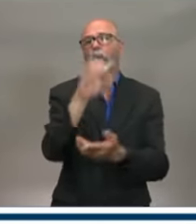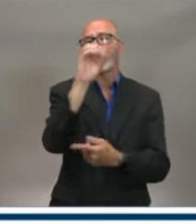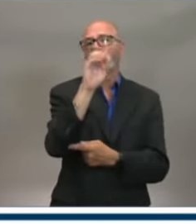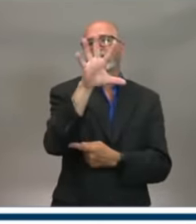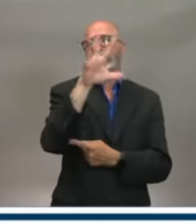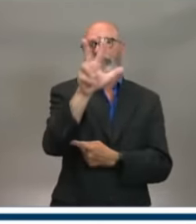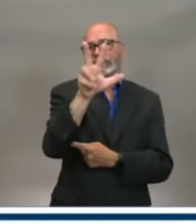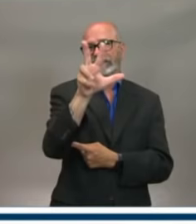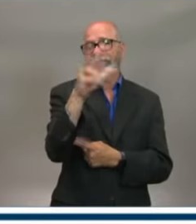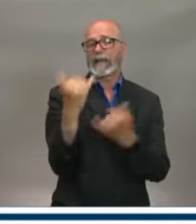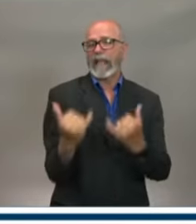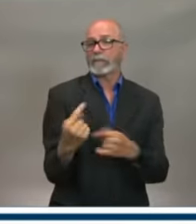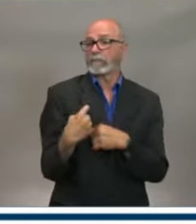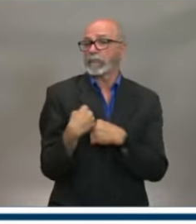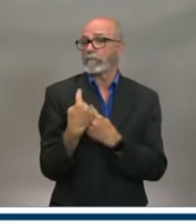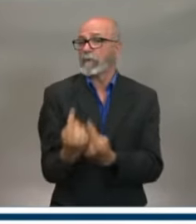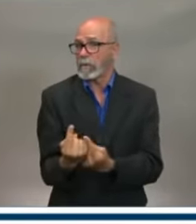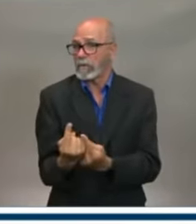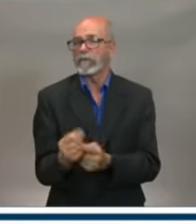new case,